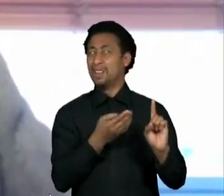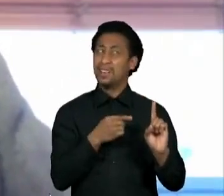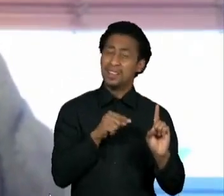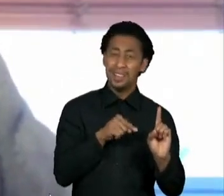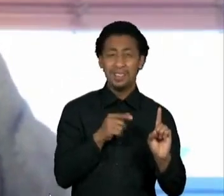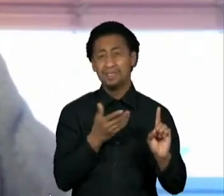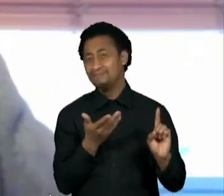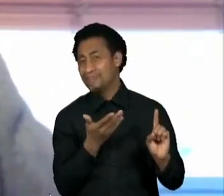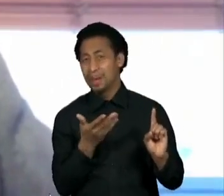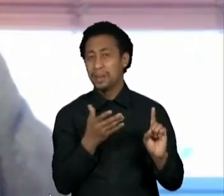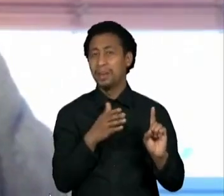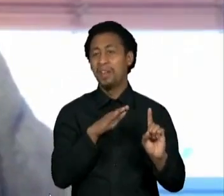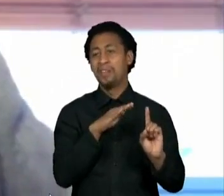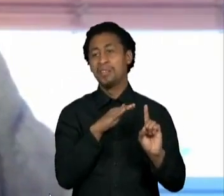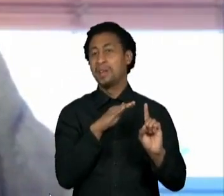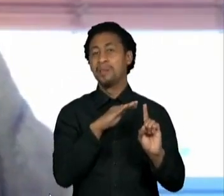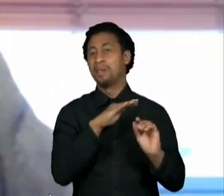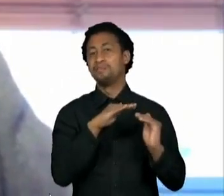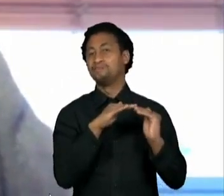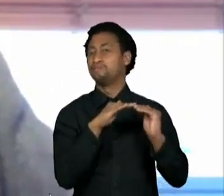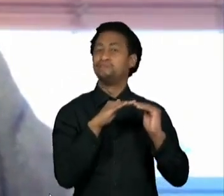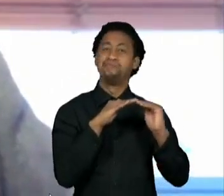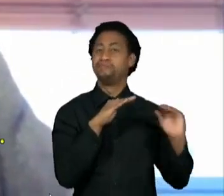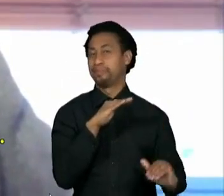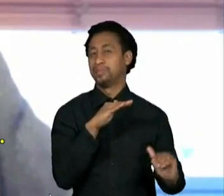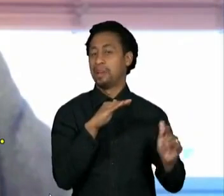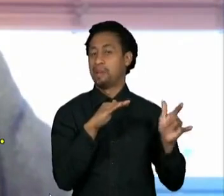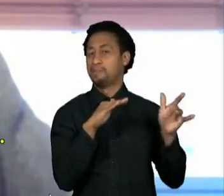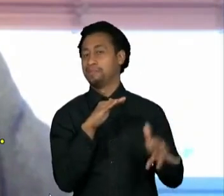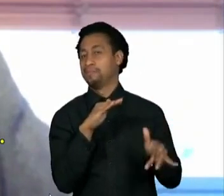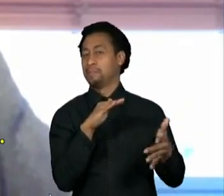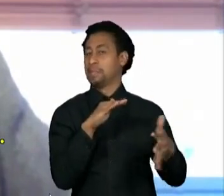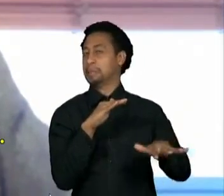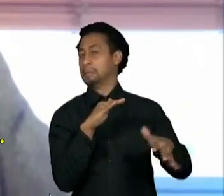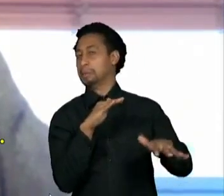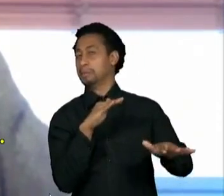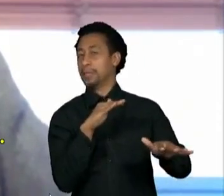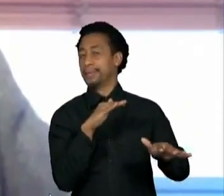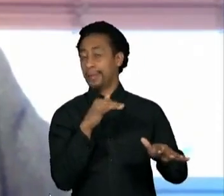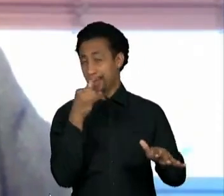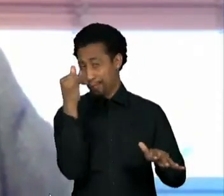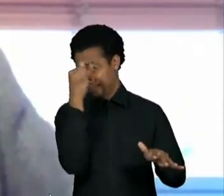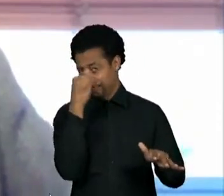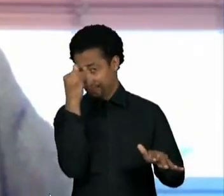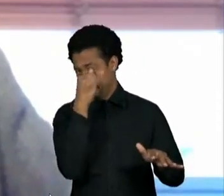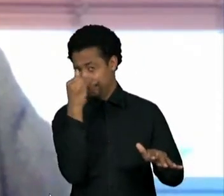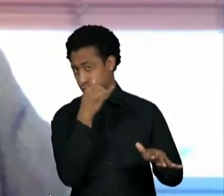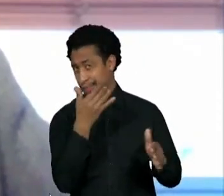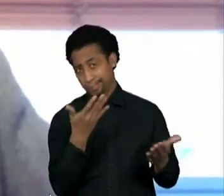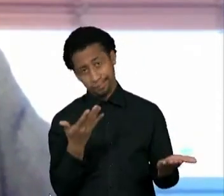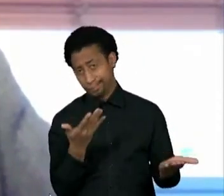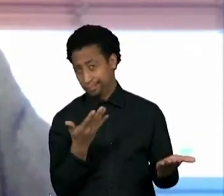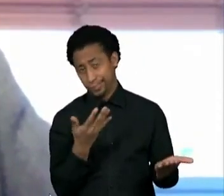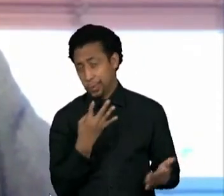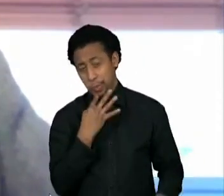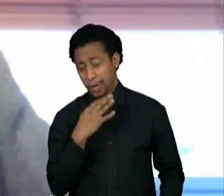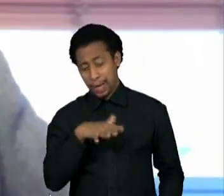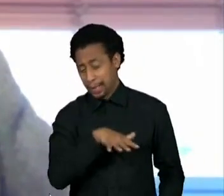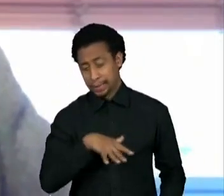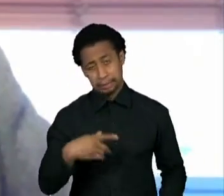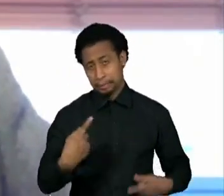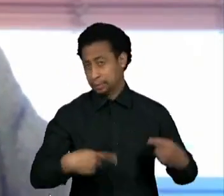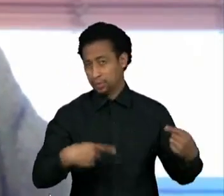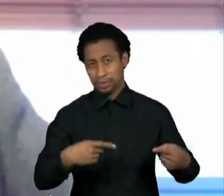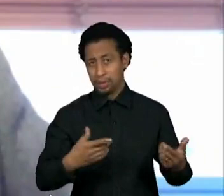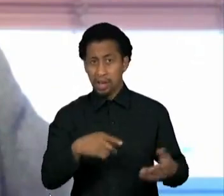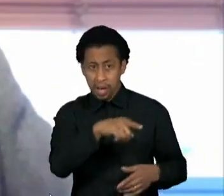average politician, a pretty mediocre politician, uh, pretty stupid politically at times. Um, I, think he, he had a,